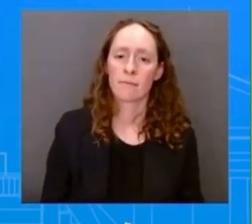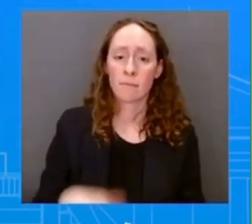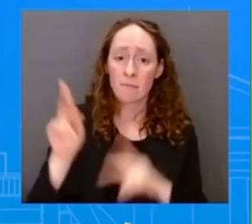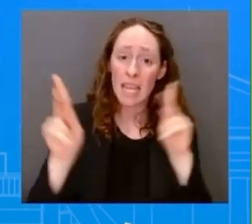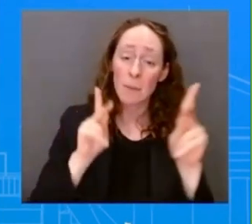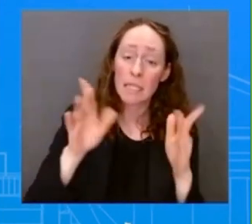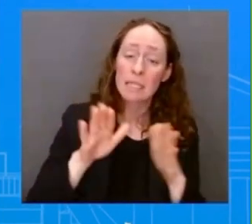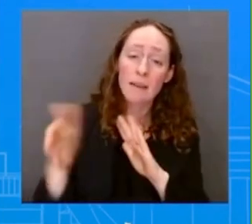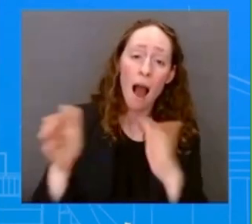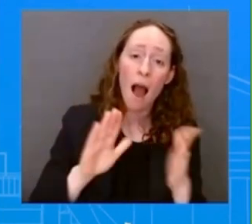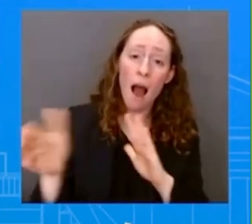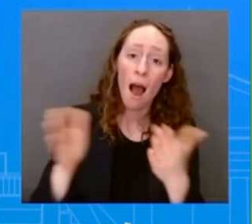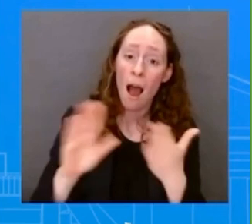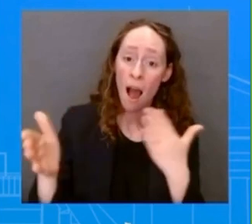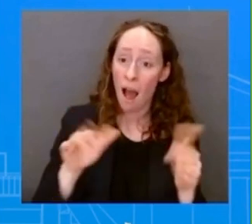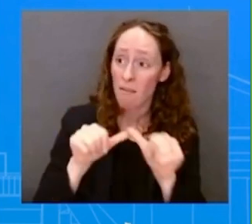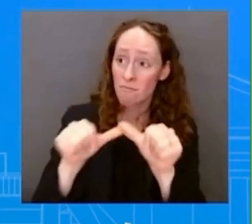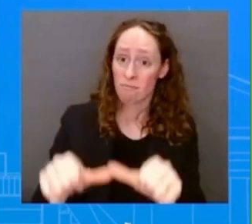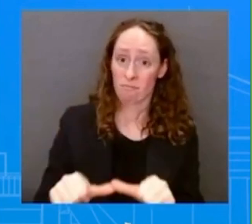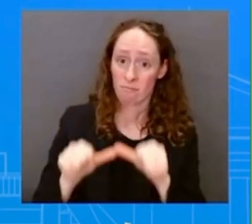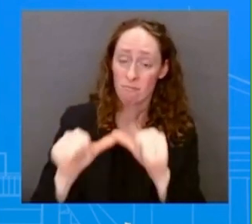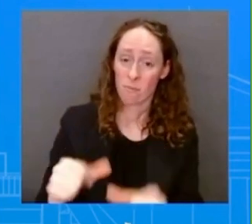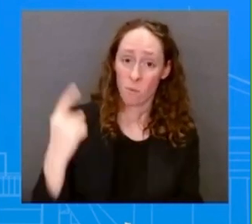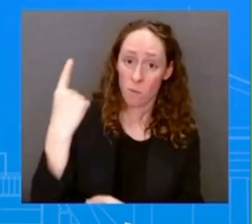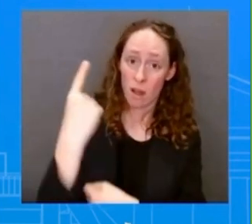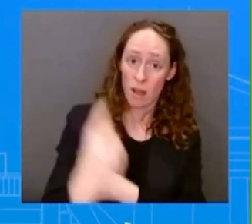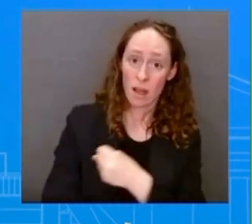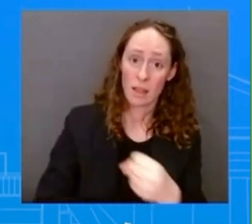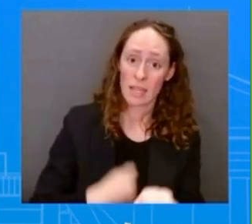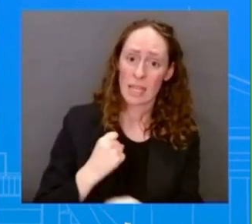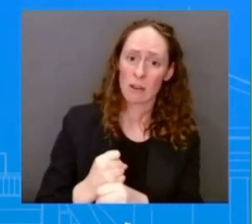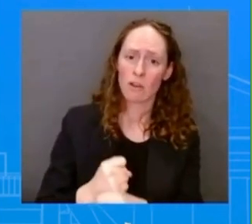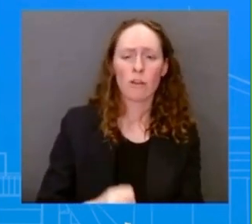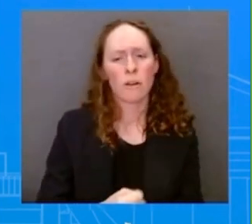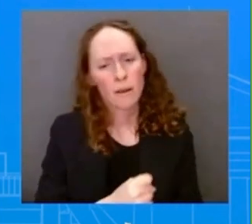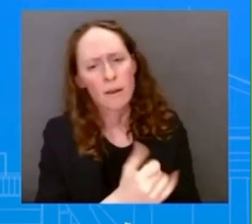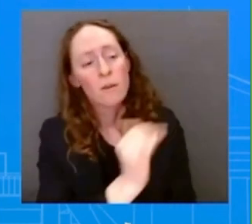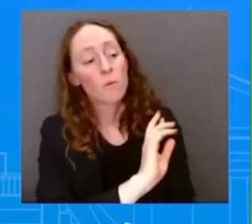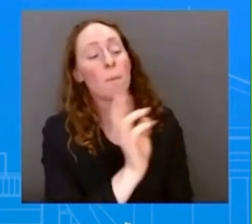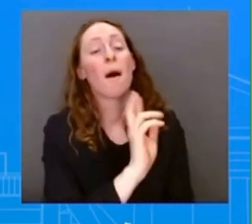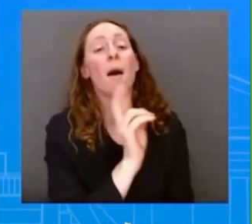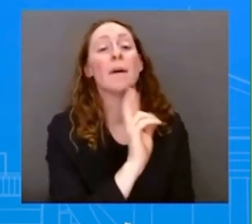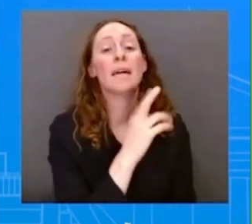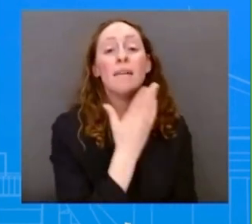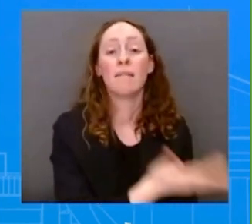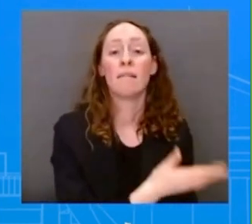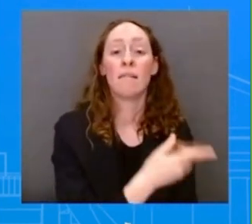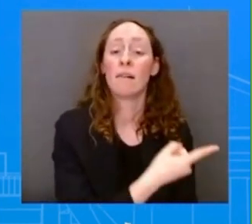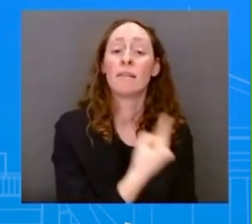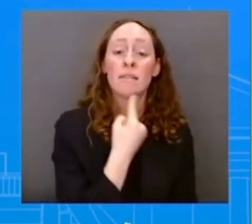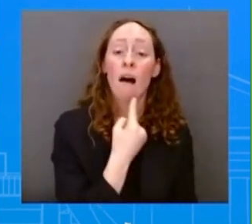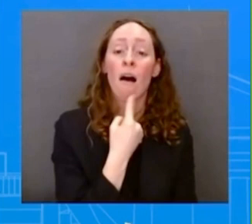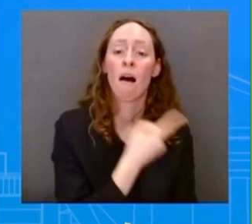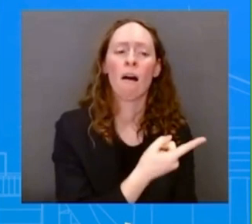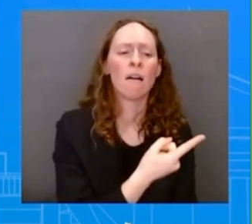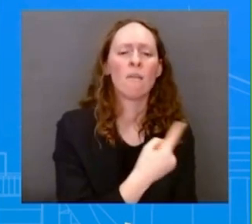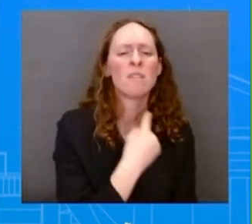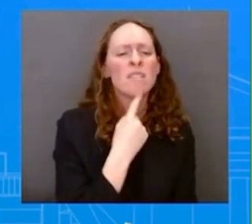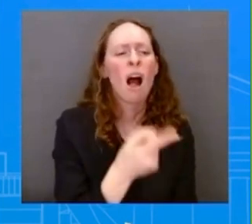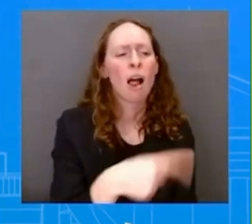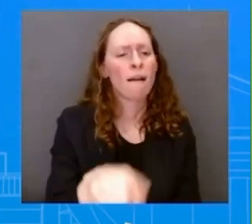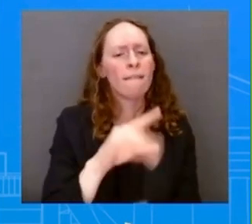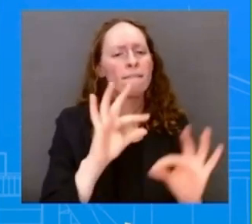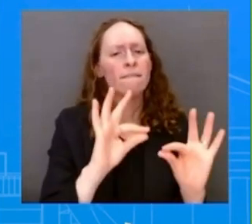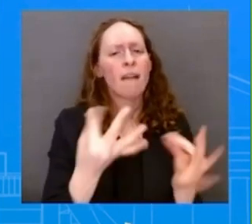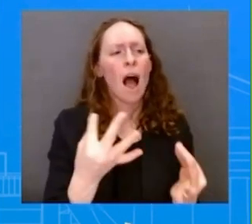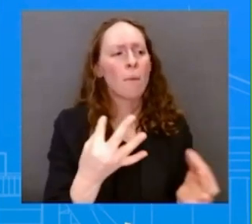what are you going to say to the families in Nashville at this elementary school who lost their loved ones? Three kids